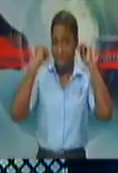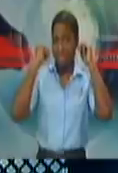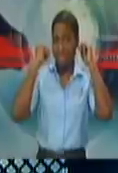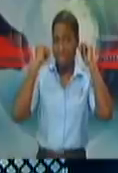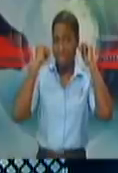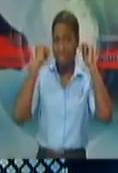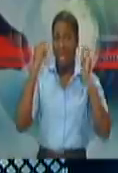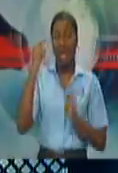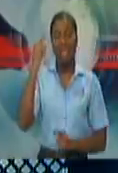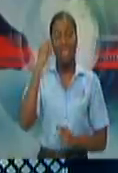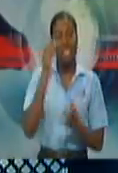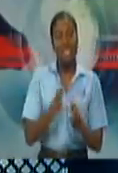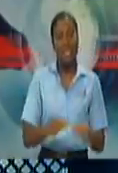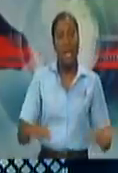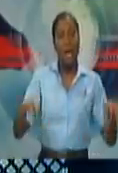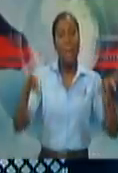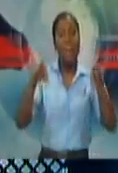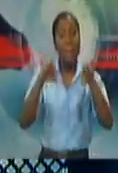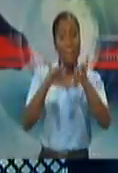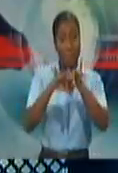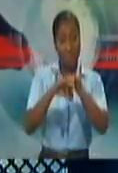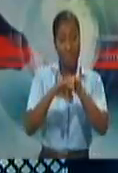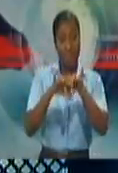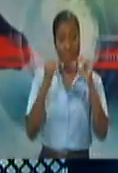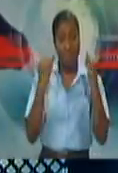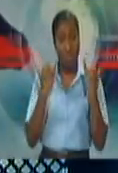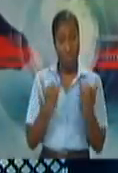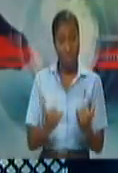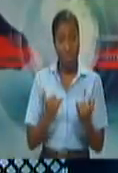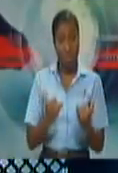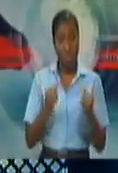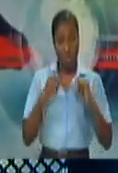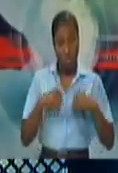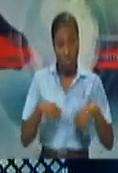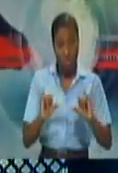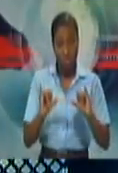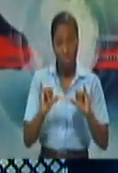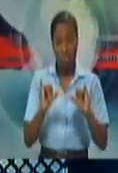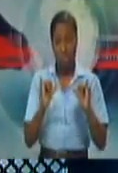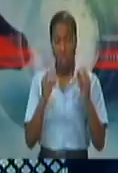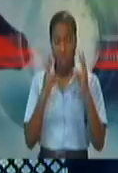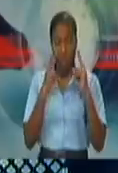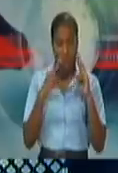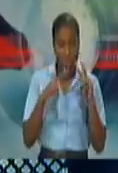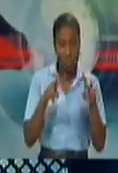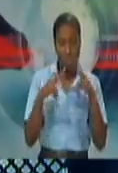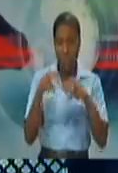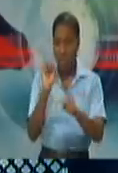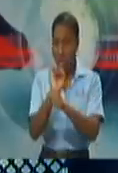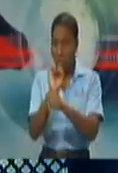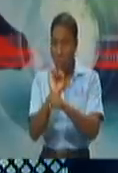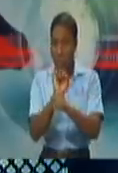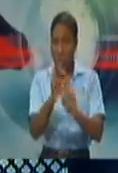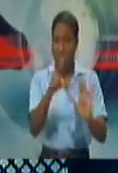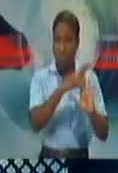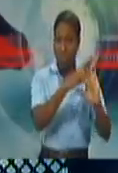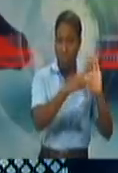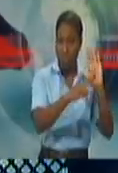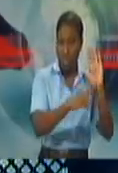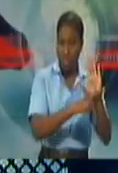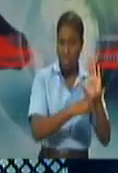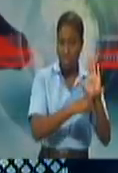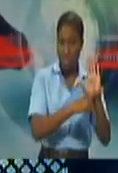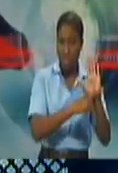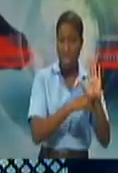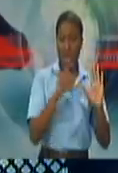important and as we continue monitoring the implementation of these guidelines in workplaces, the county medical officers of health are